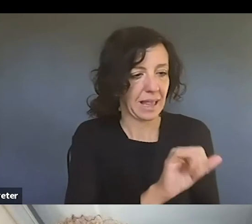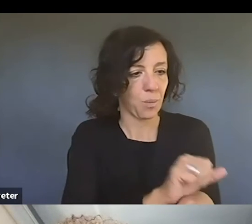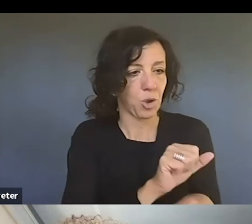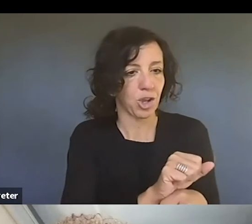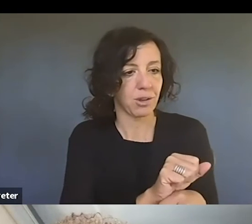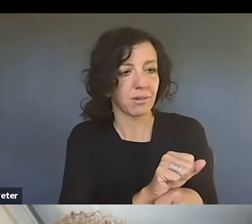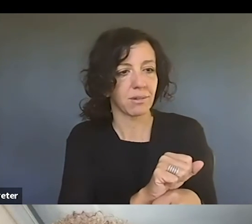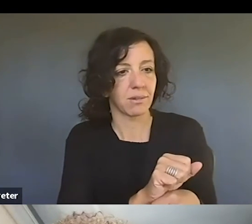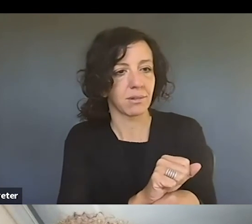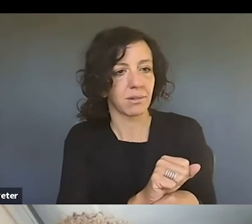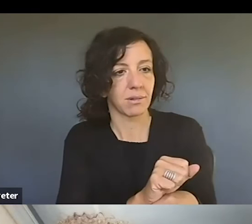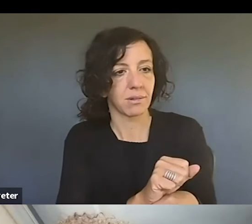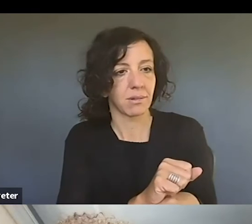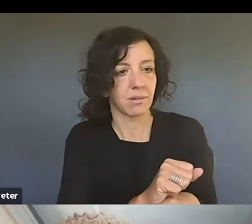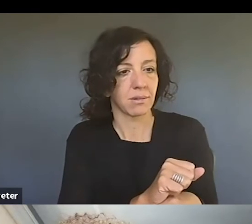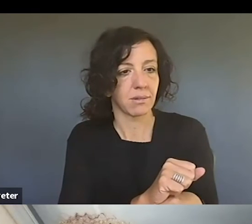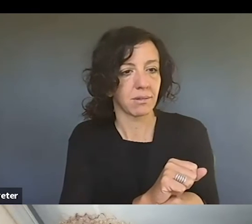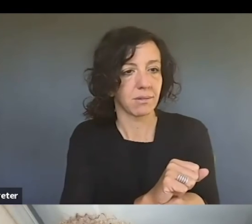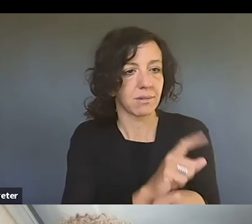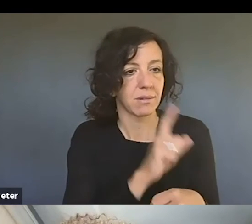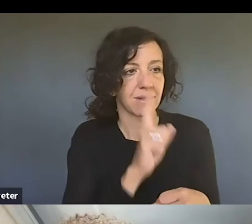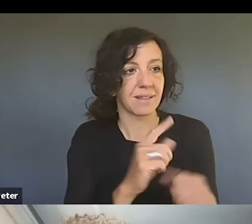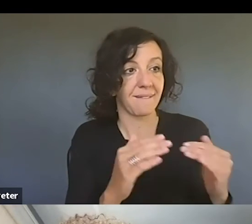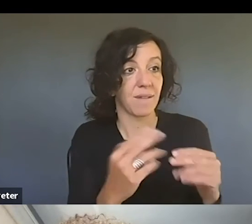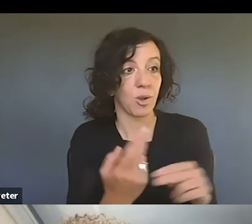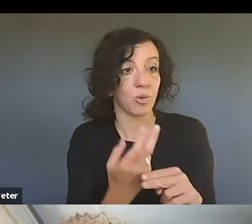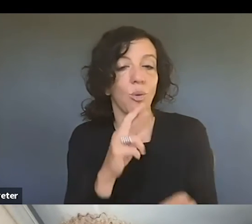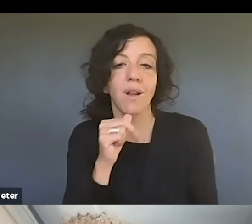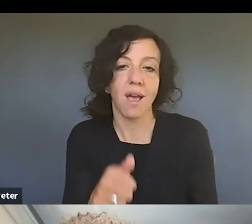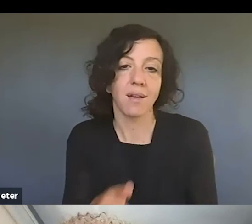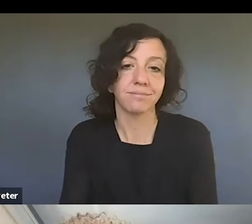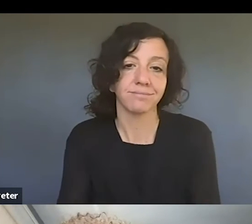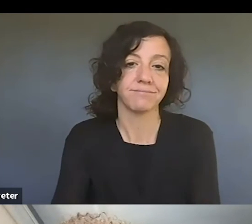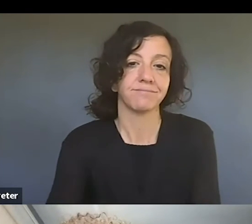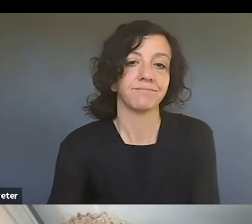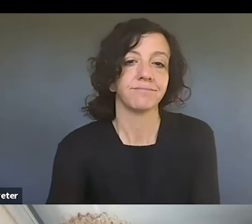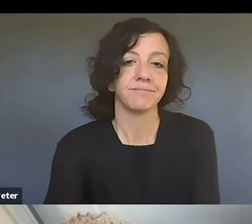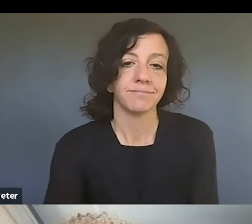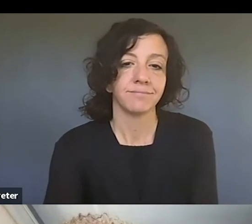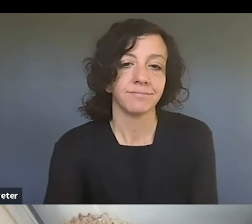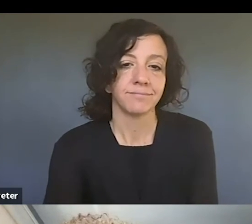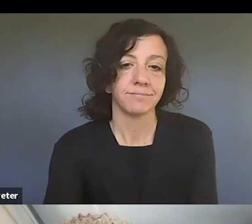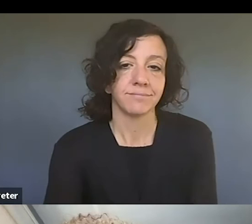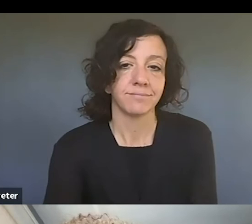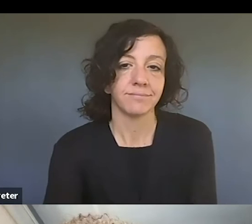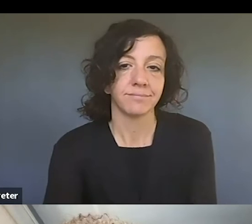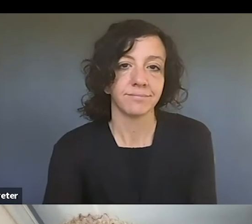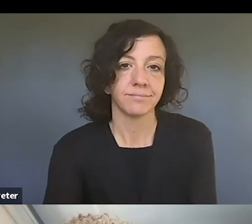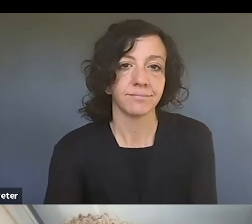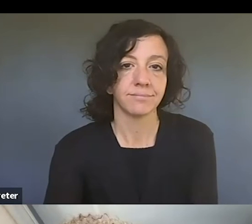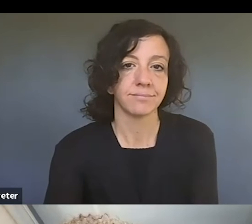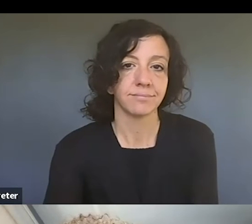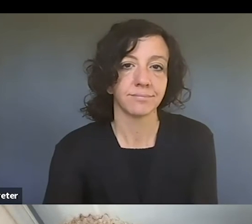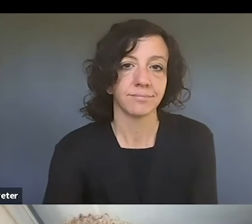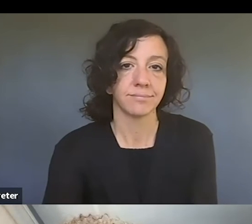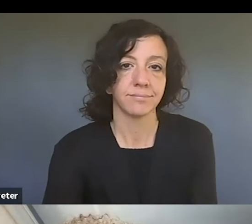what, whether what they're proposing to do with the work is fair use or not. Um, um, uh, you know, in terms